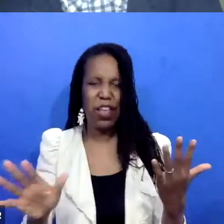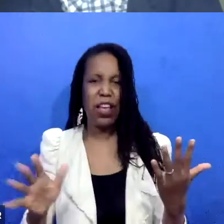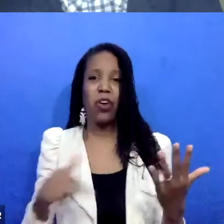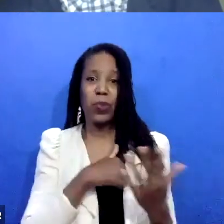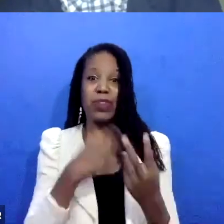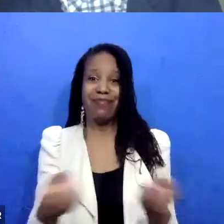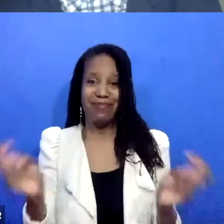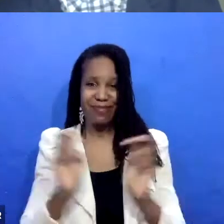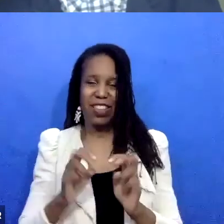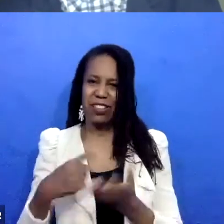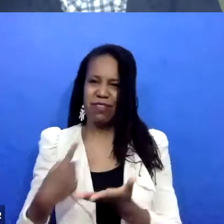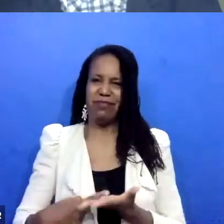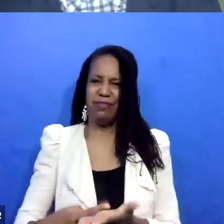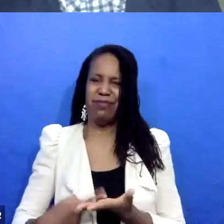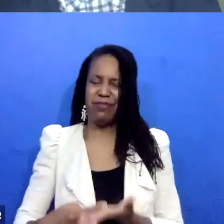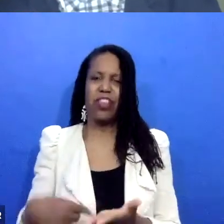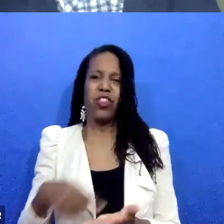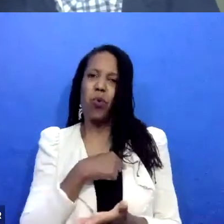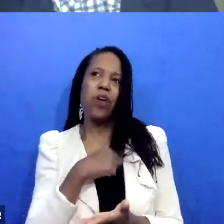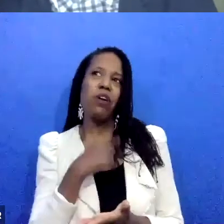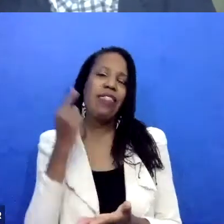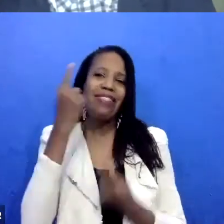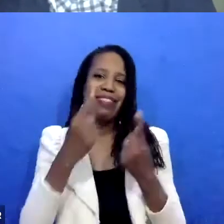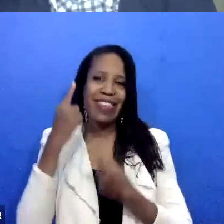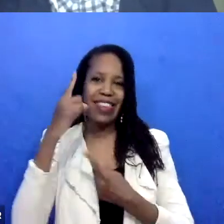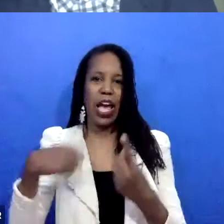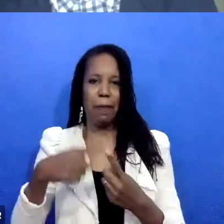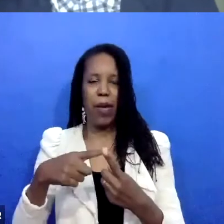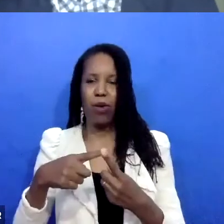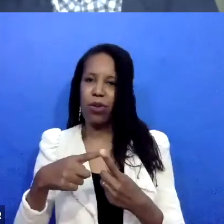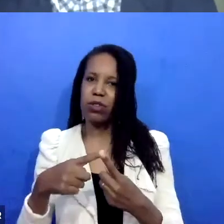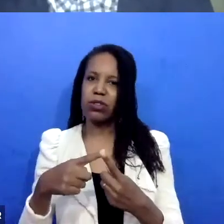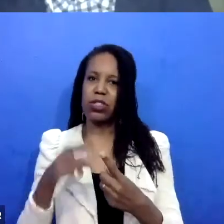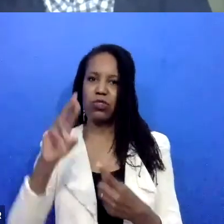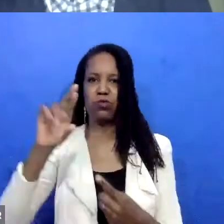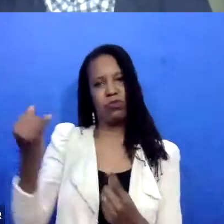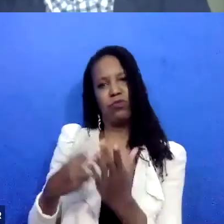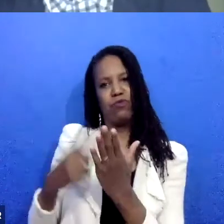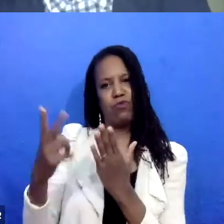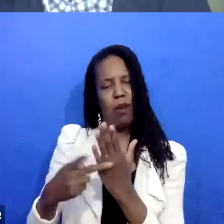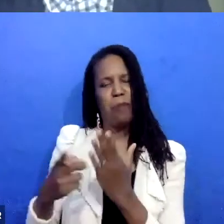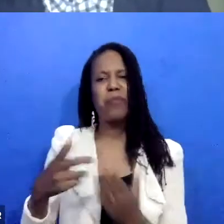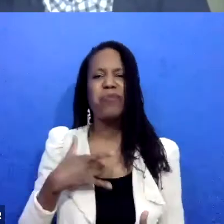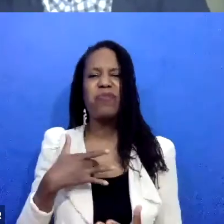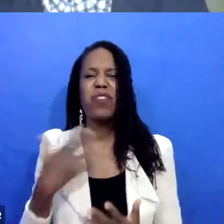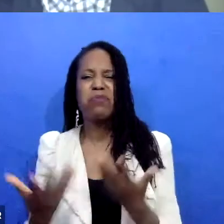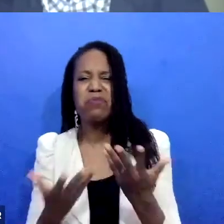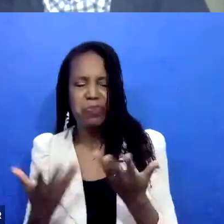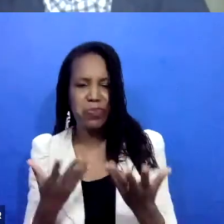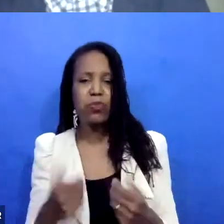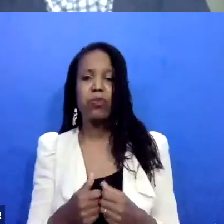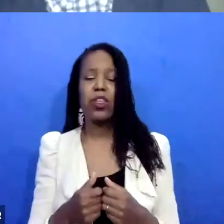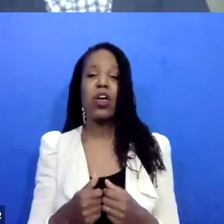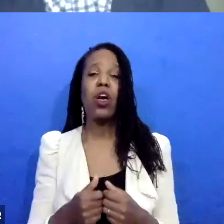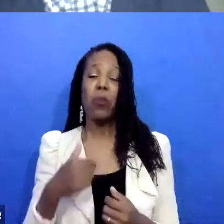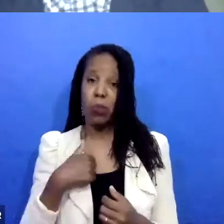what I learned from each and every one of them was that they grew up with intimate partner violence in their homes. And the conversations often moved to